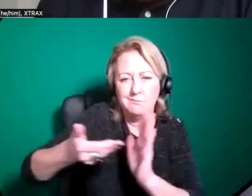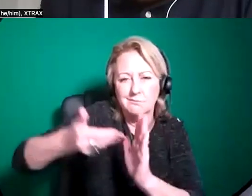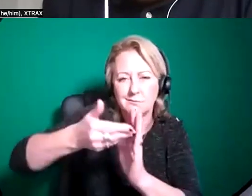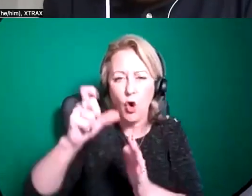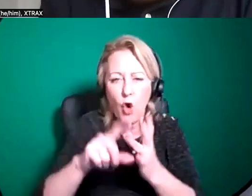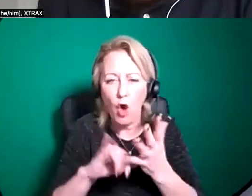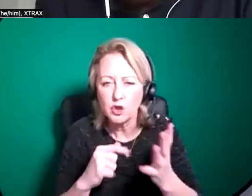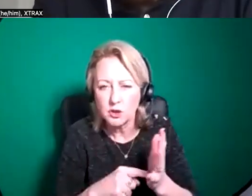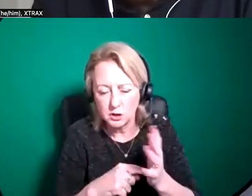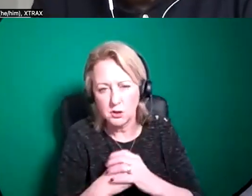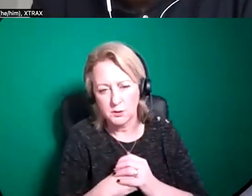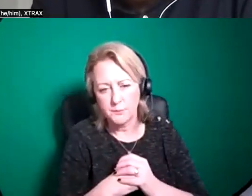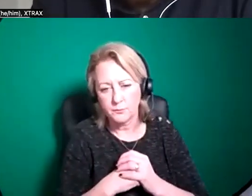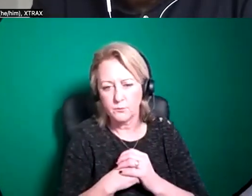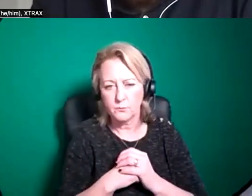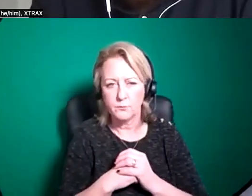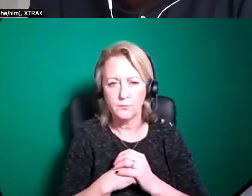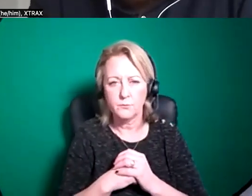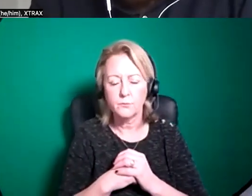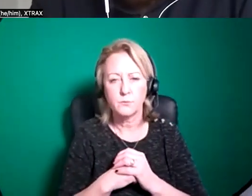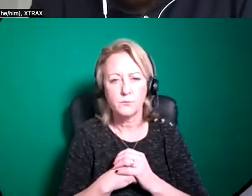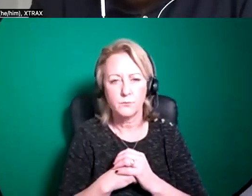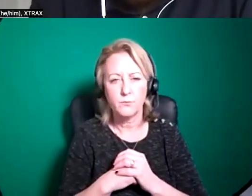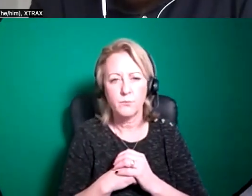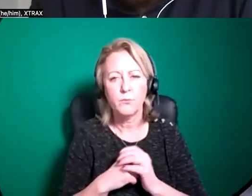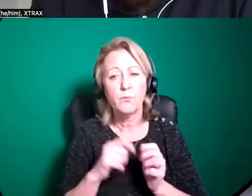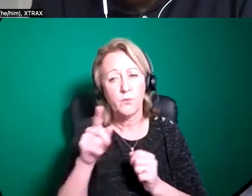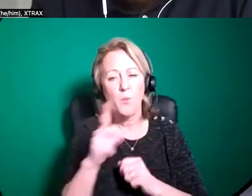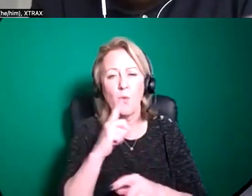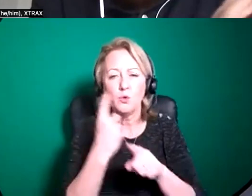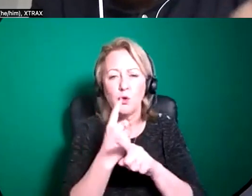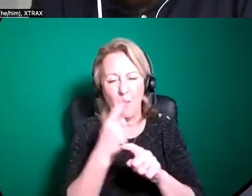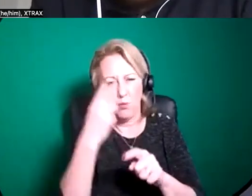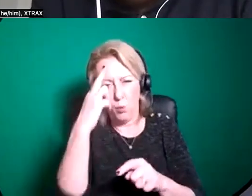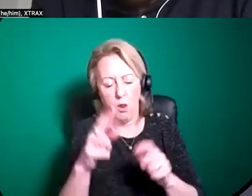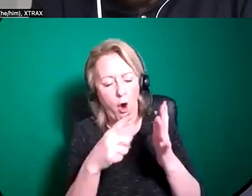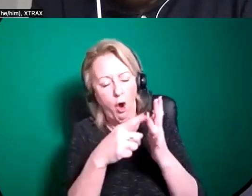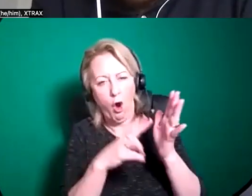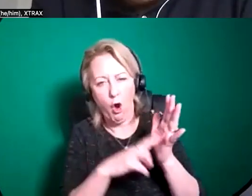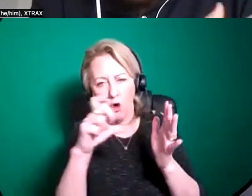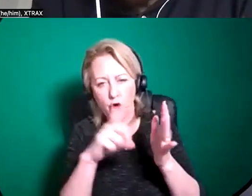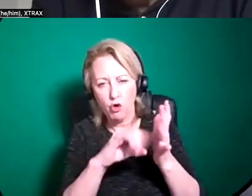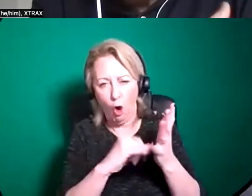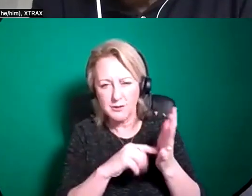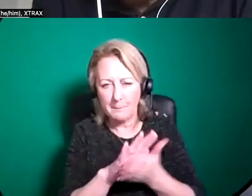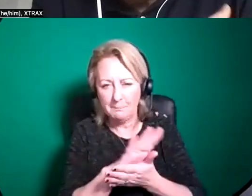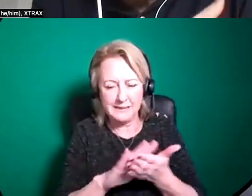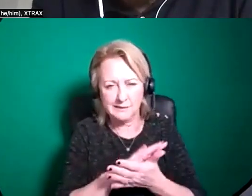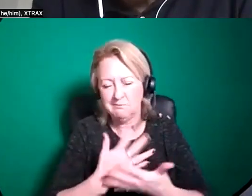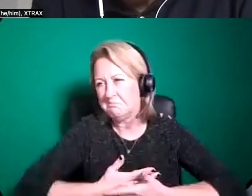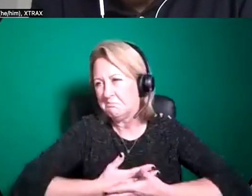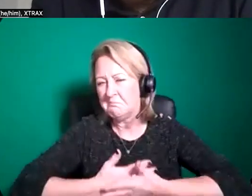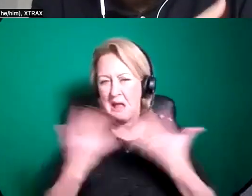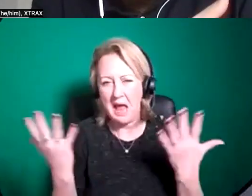absolutely and just to be clear when clive's talking about kind of on costs there that's referring to anything that